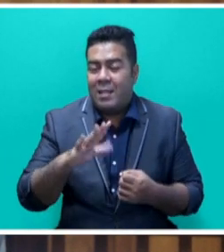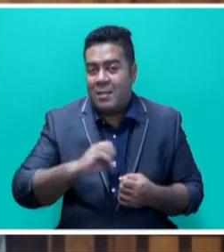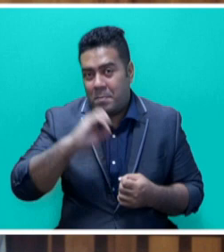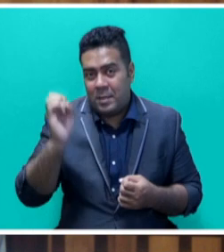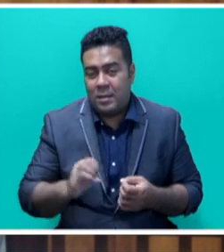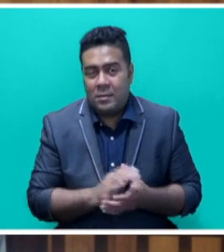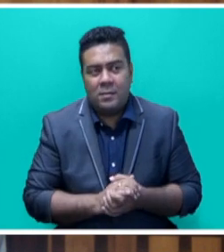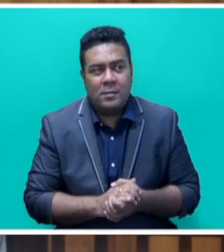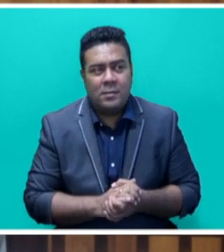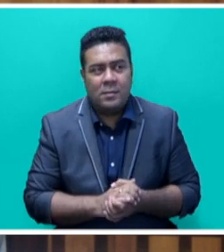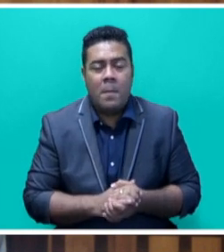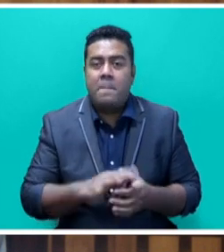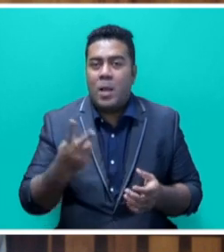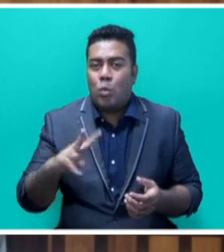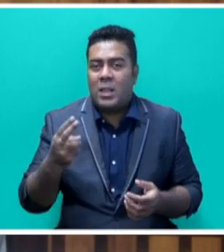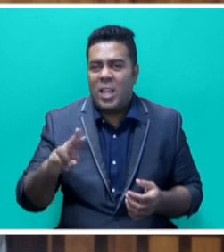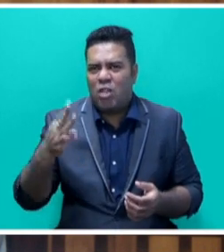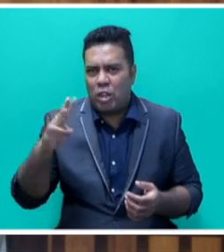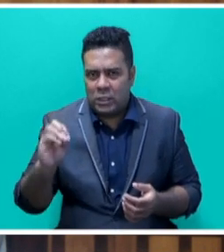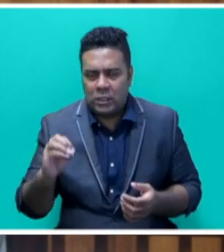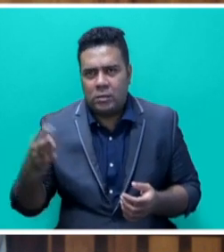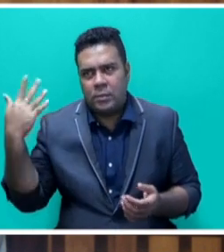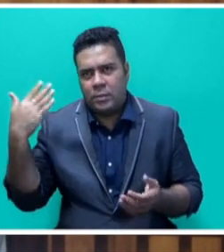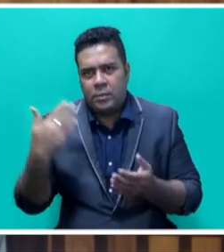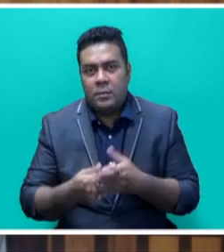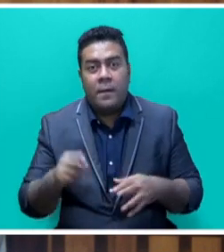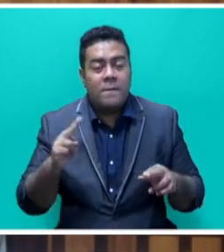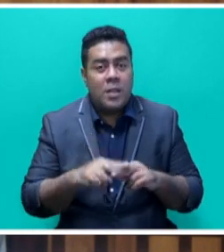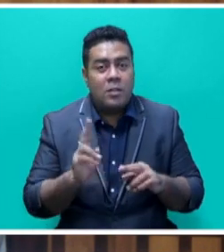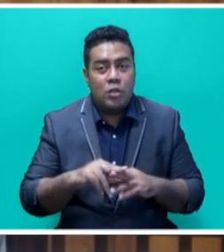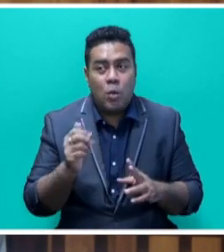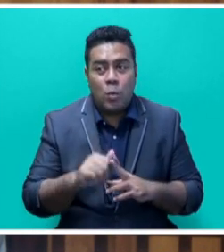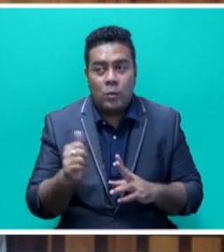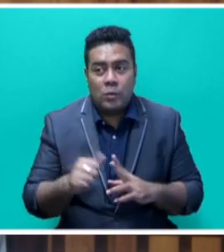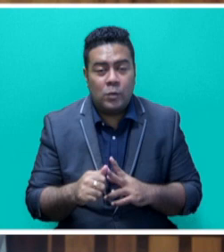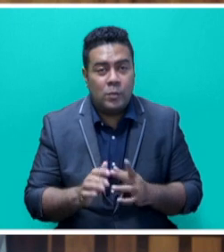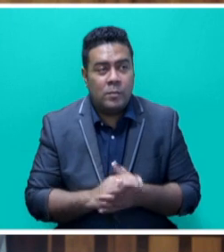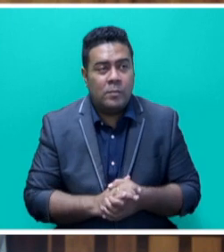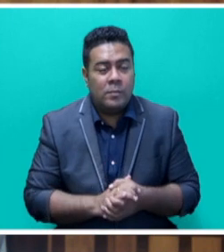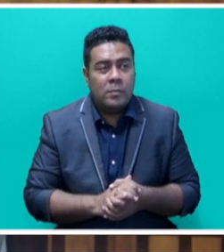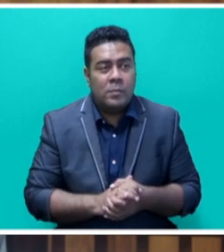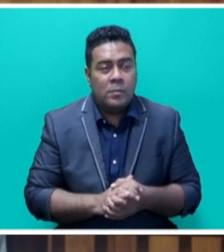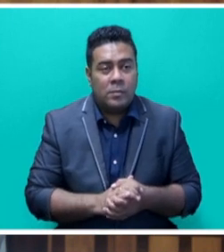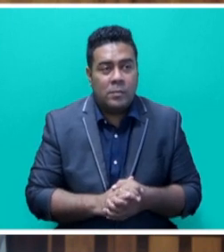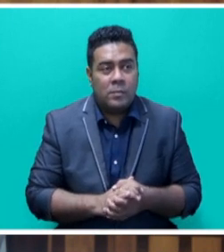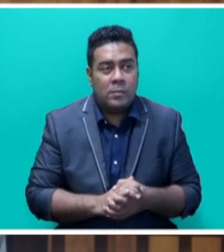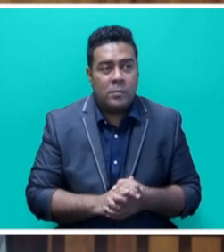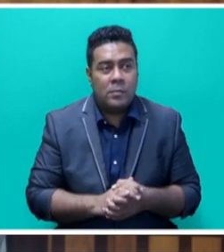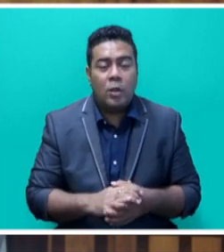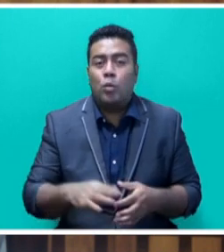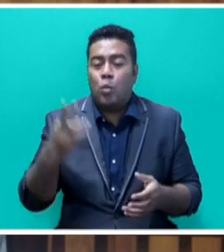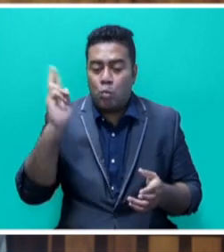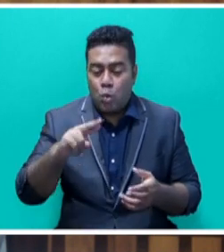renewable sources by 2030. Fiji is also implementing off-grid solar and hydro-renewable energy solutions to